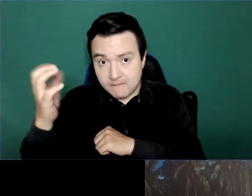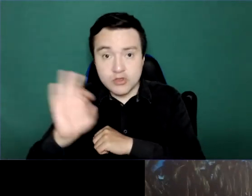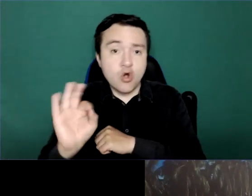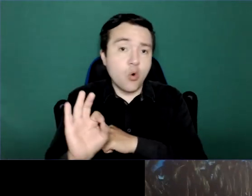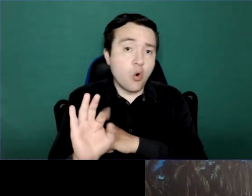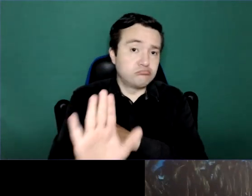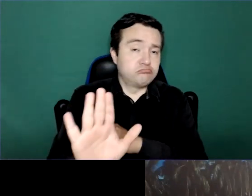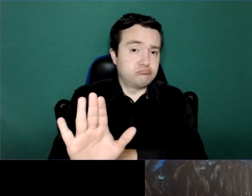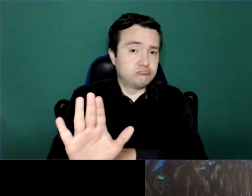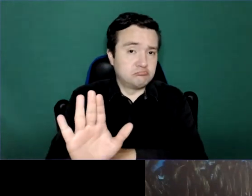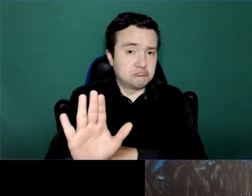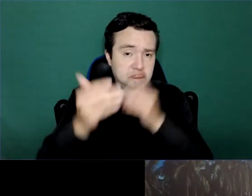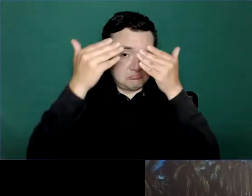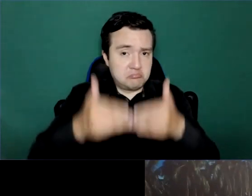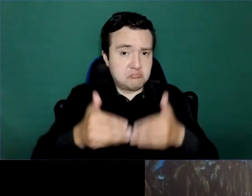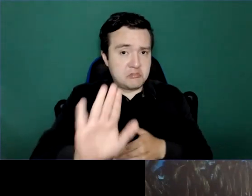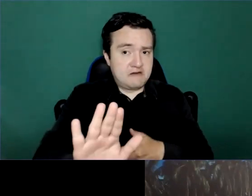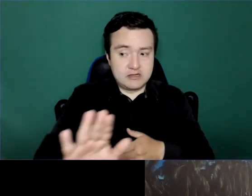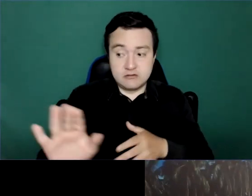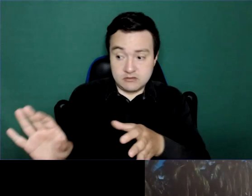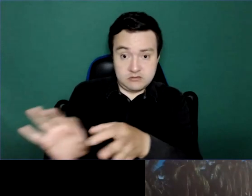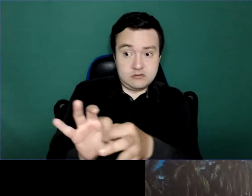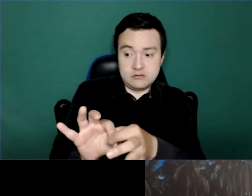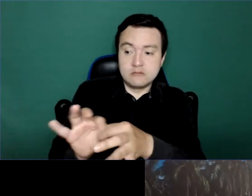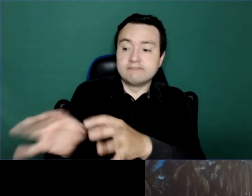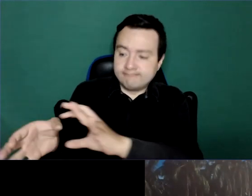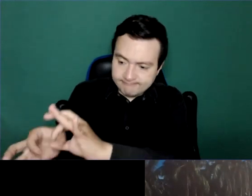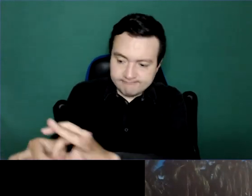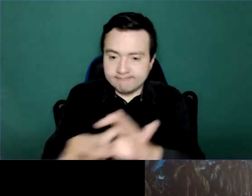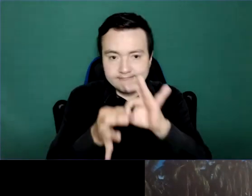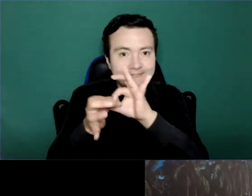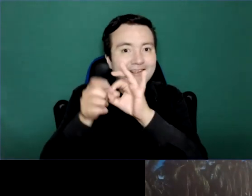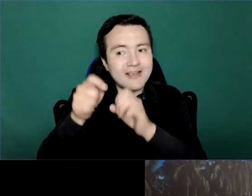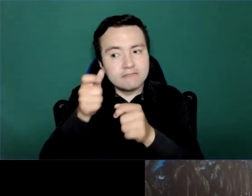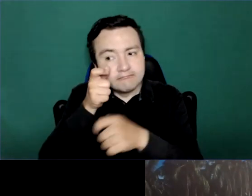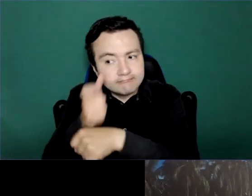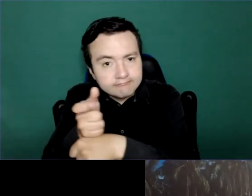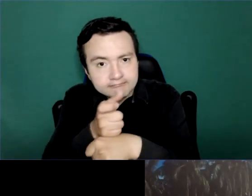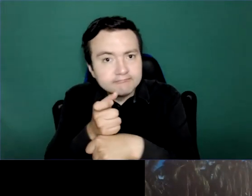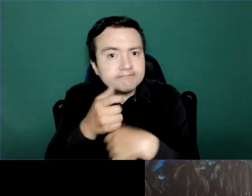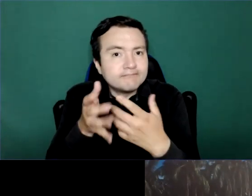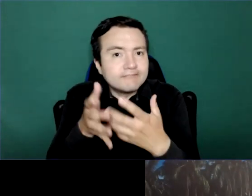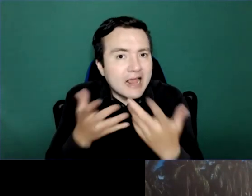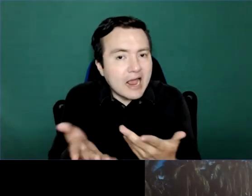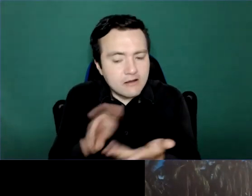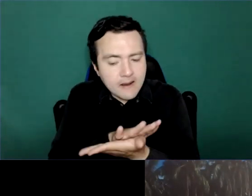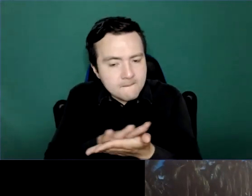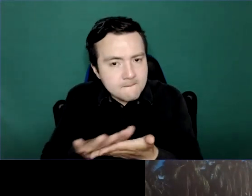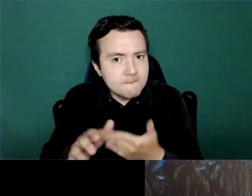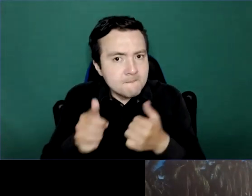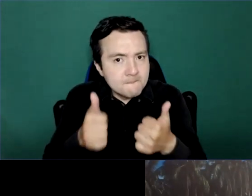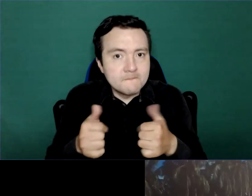and not private homes, this should be under the purview of the government, both in